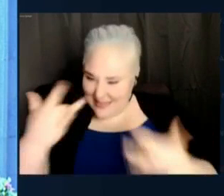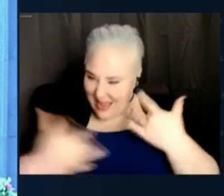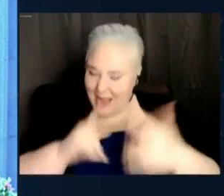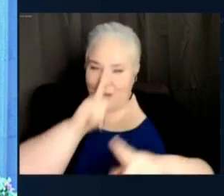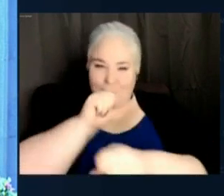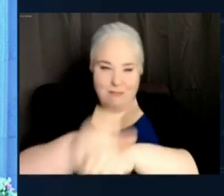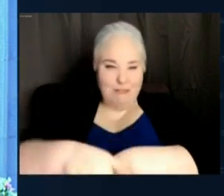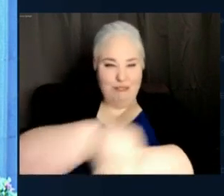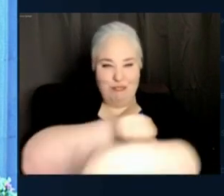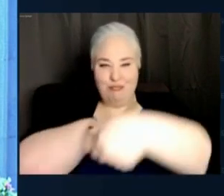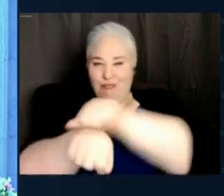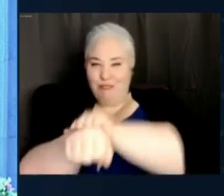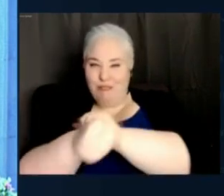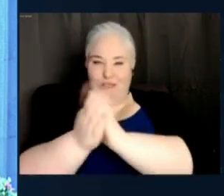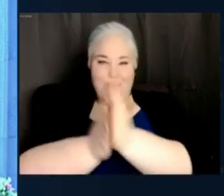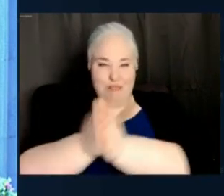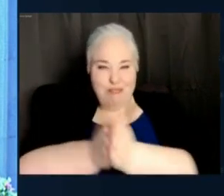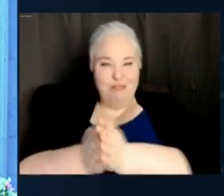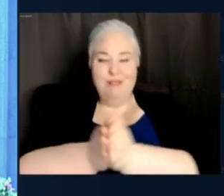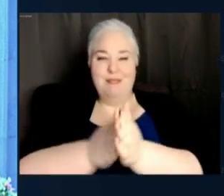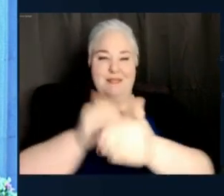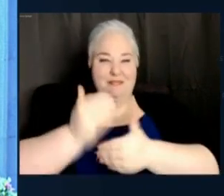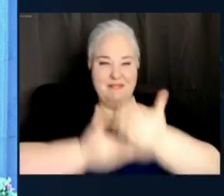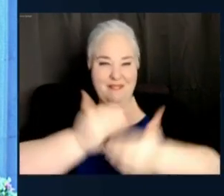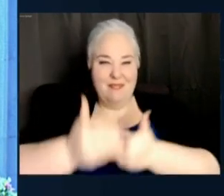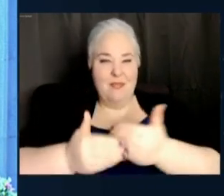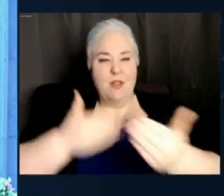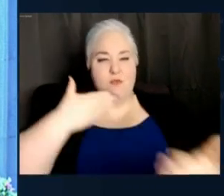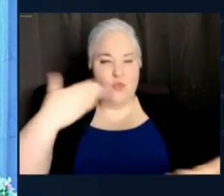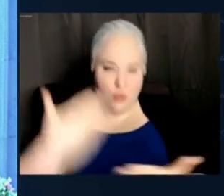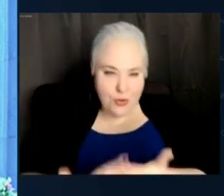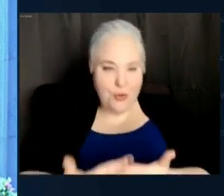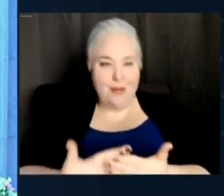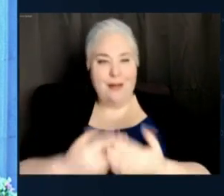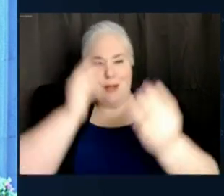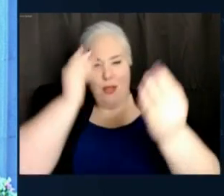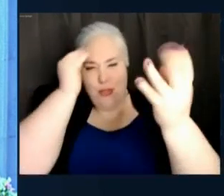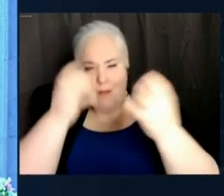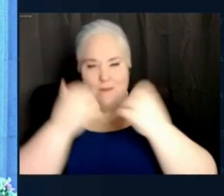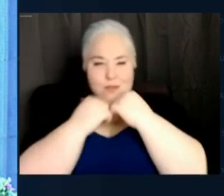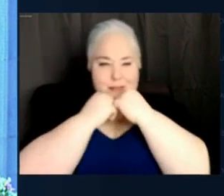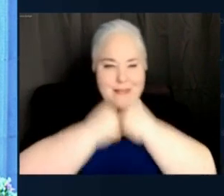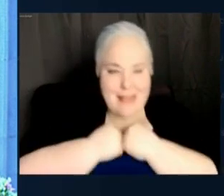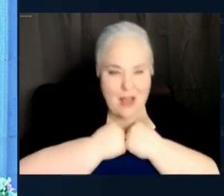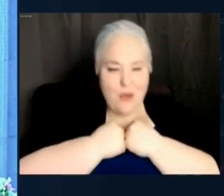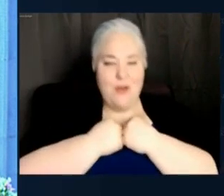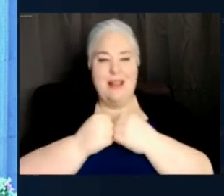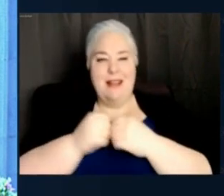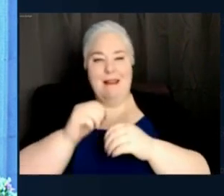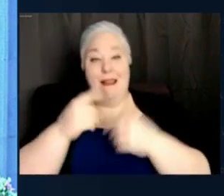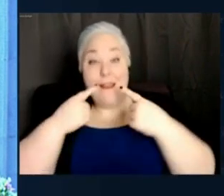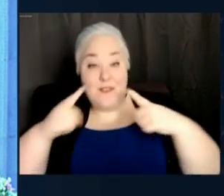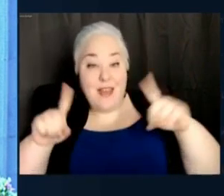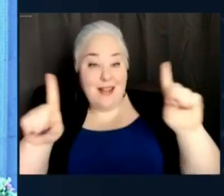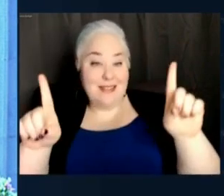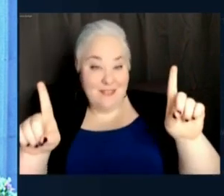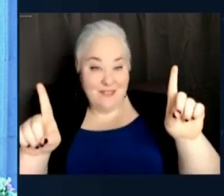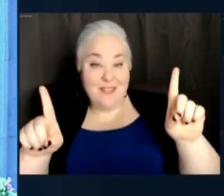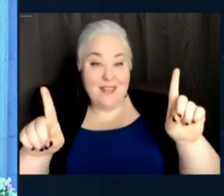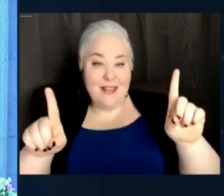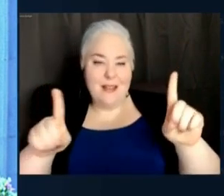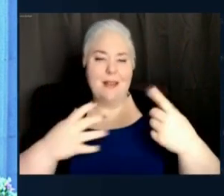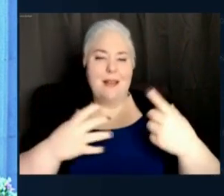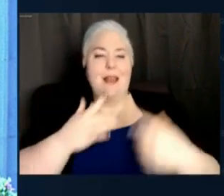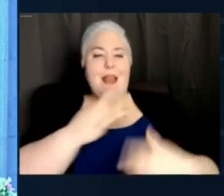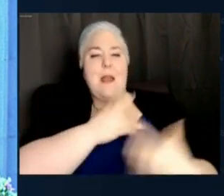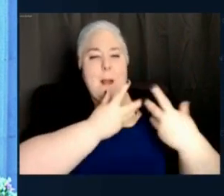of good, thoughtful, caring, effective, compassionate,